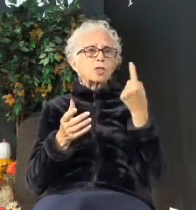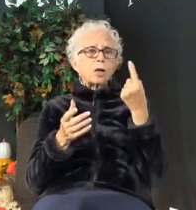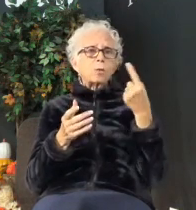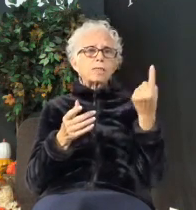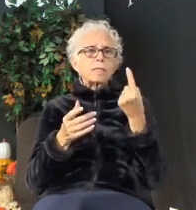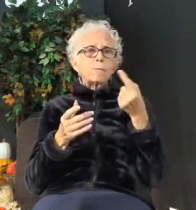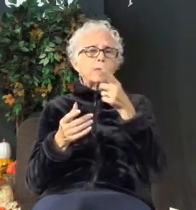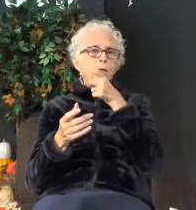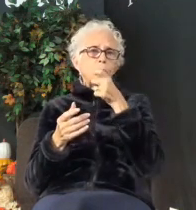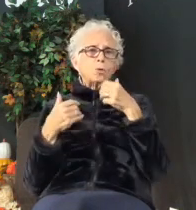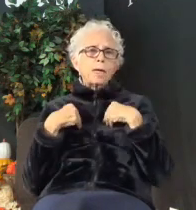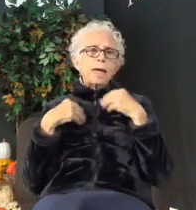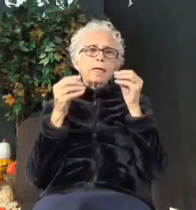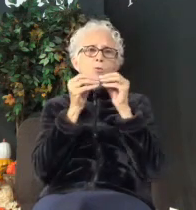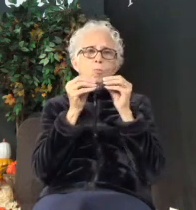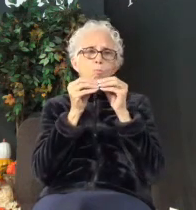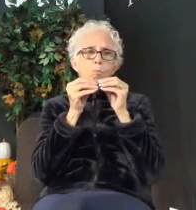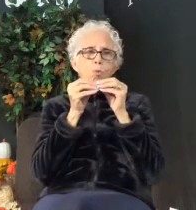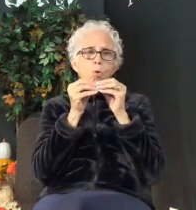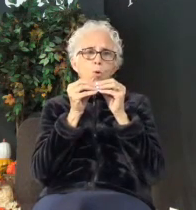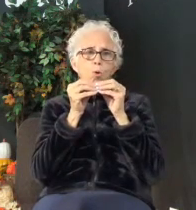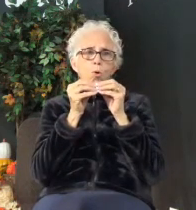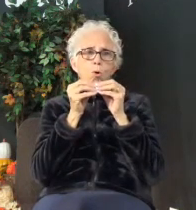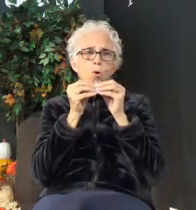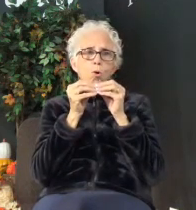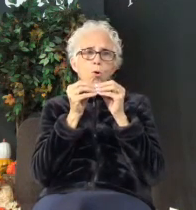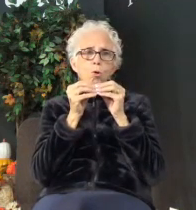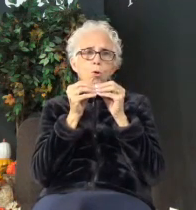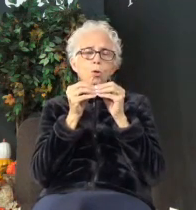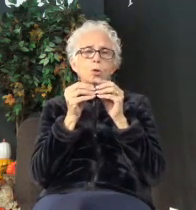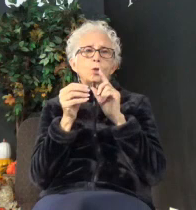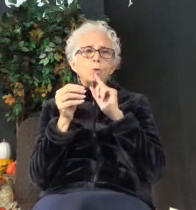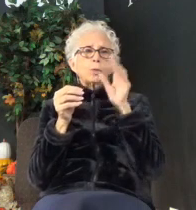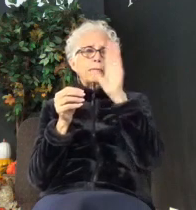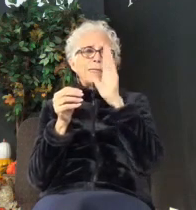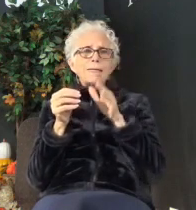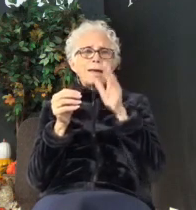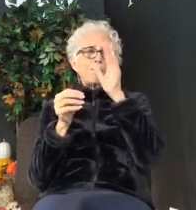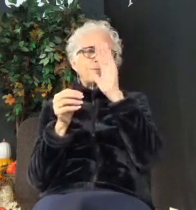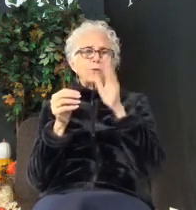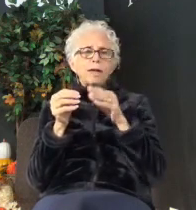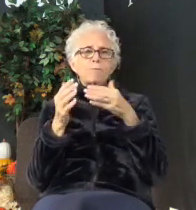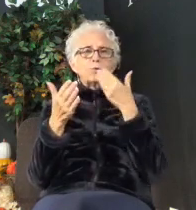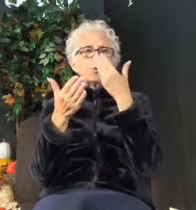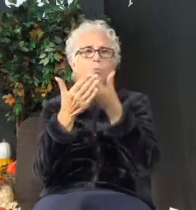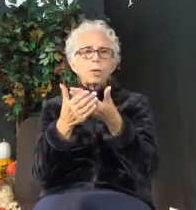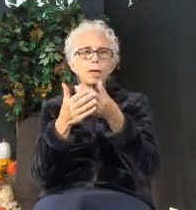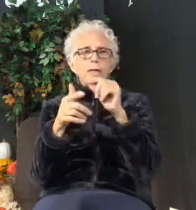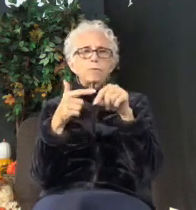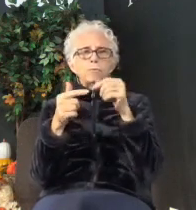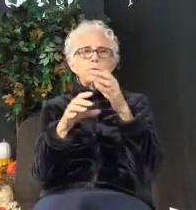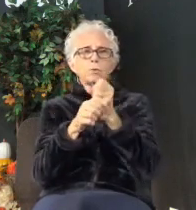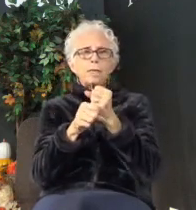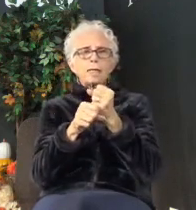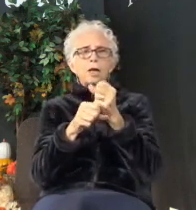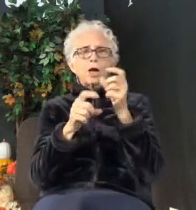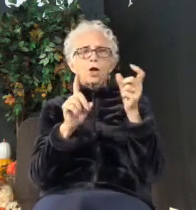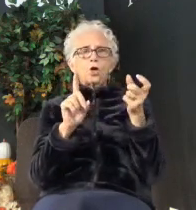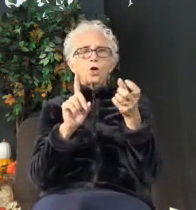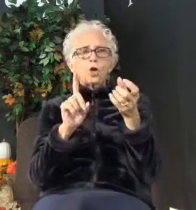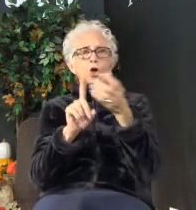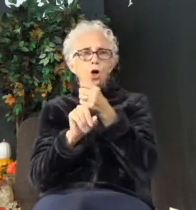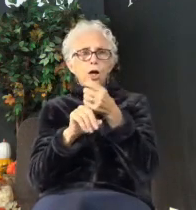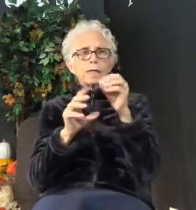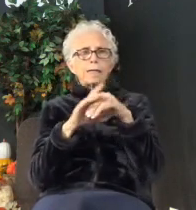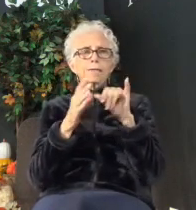has more. You really never, never arrive when you get caught in that cycle and in